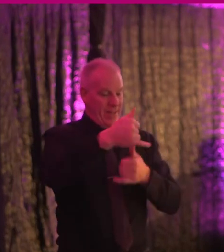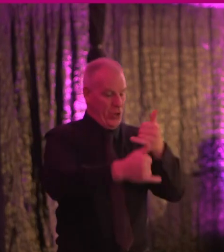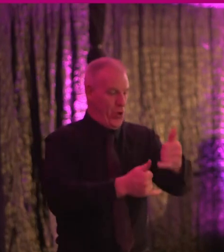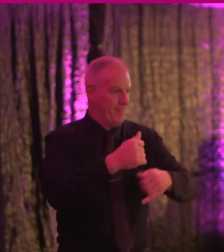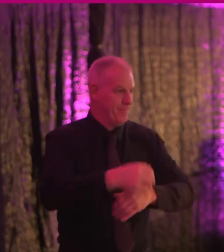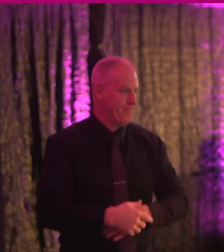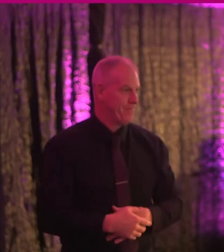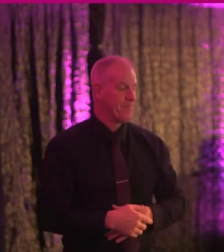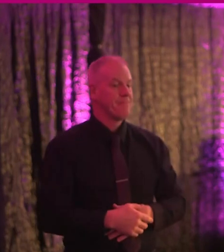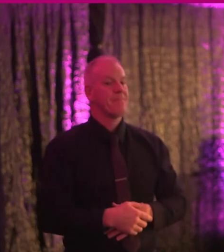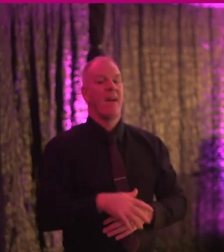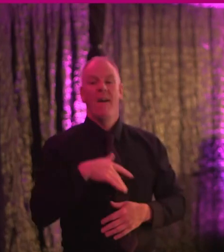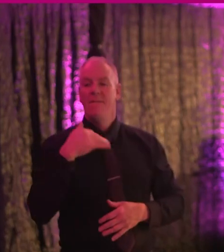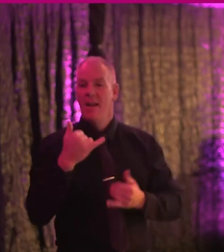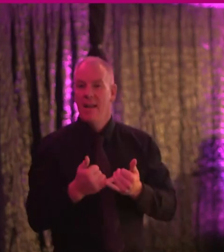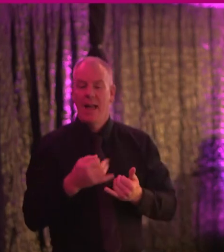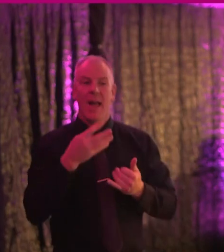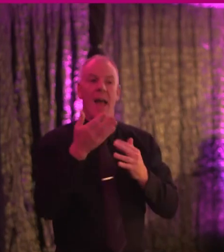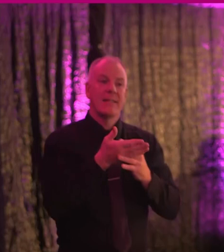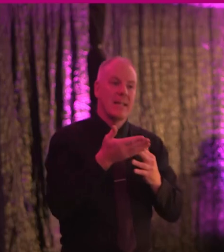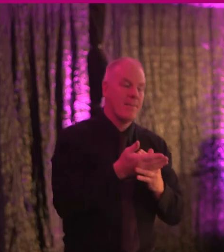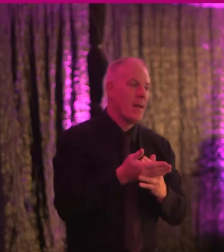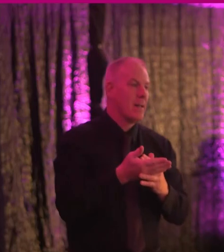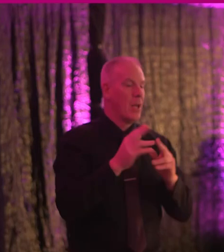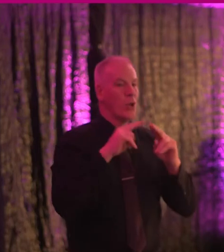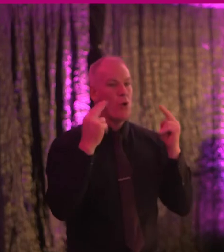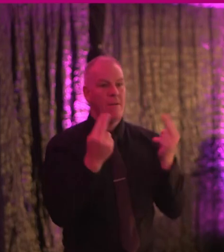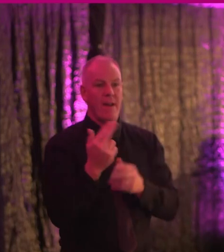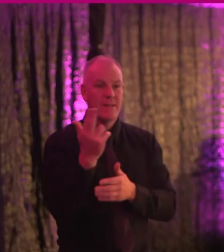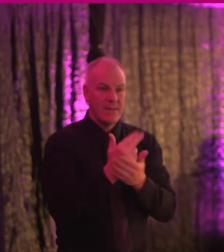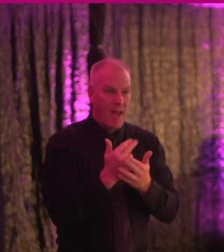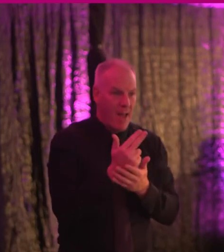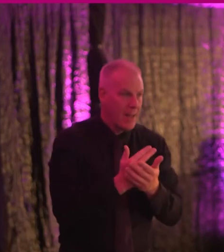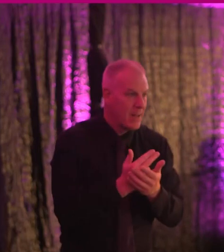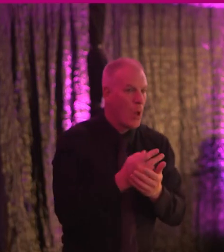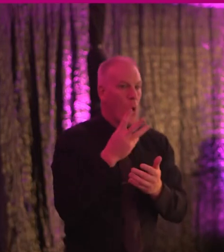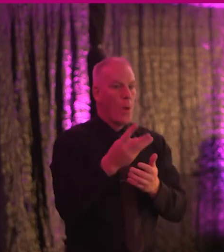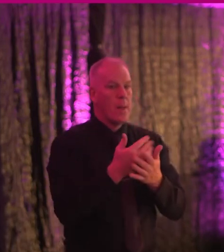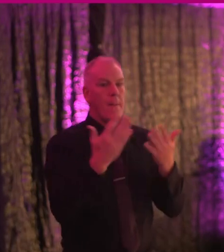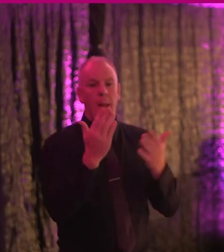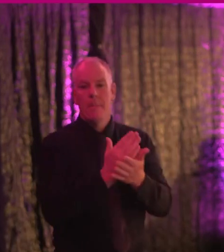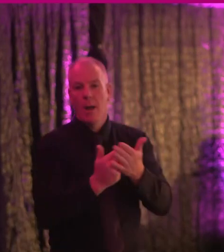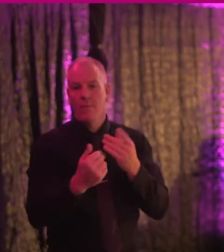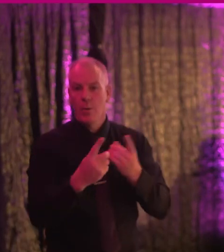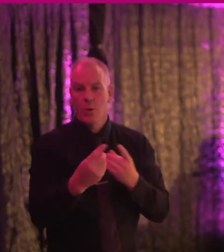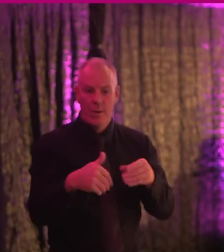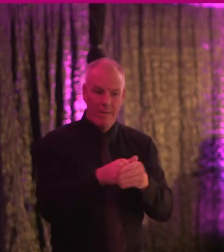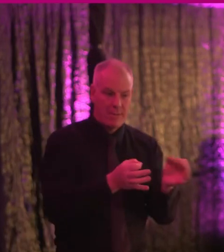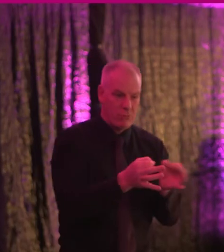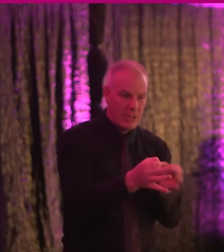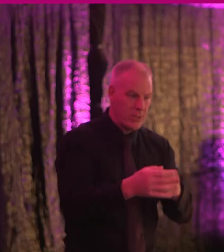year and I anticipate that accessibility and universal design will be a key pillar of that strategy.